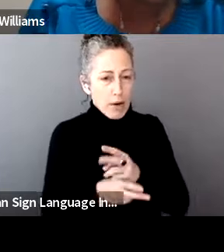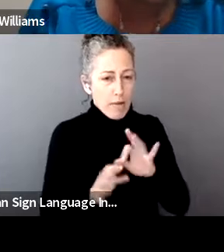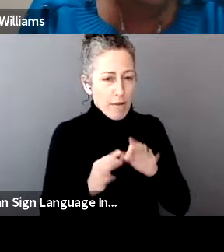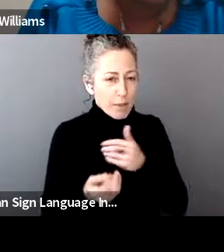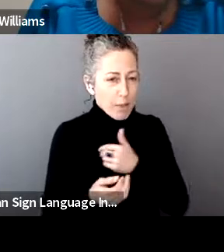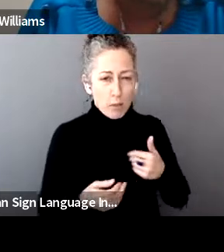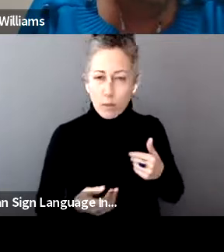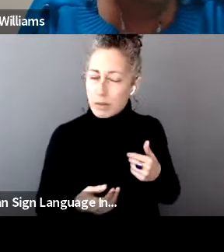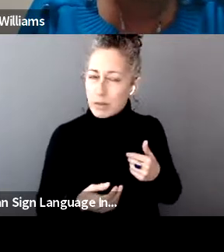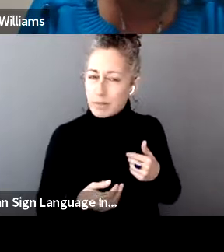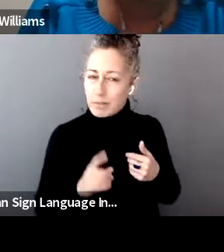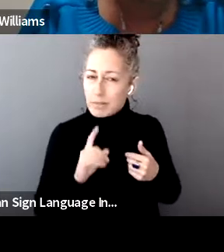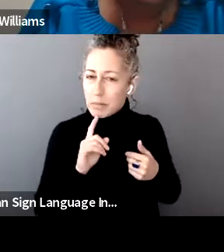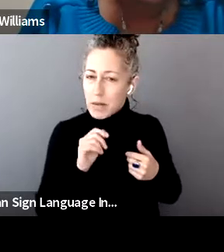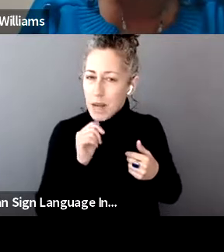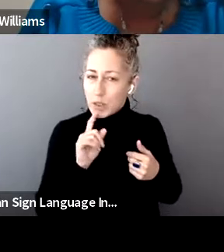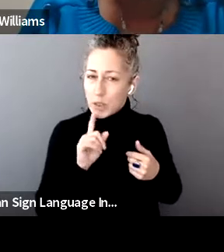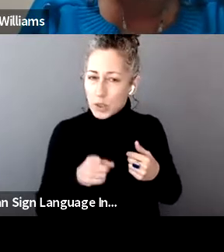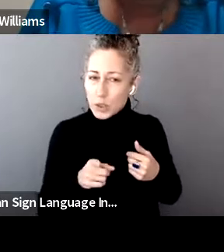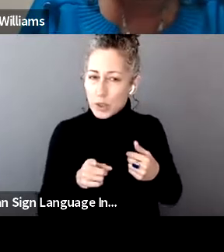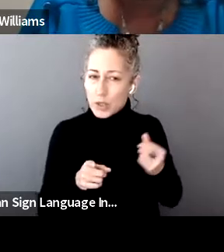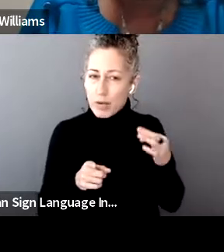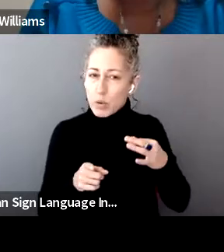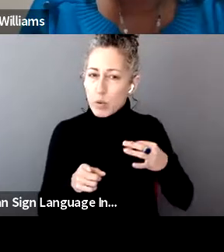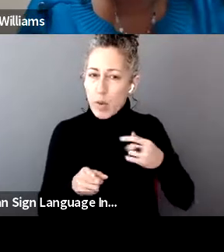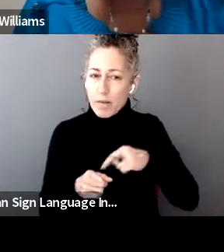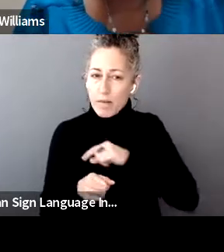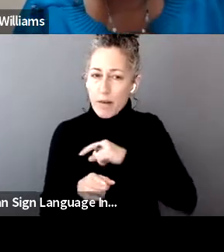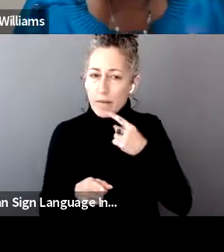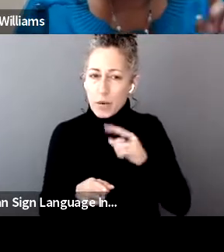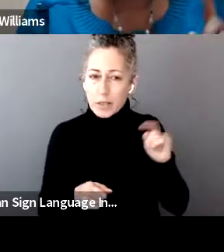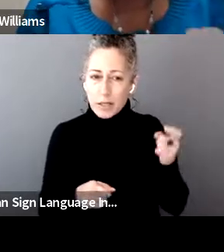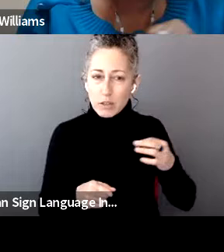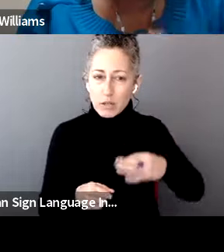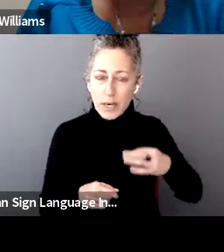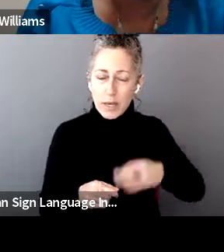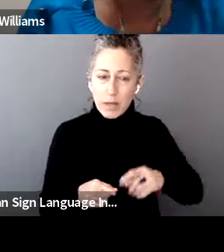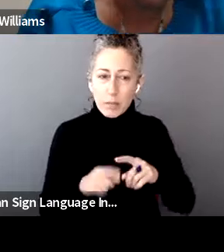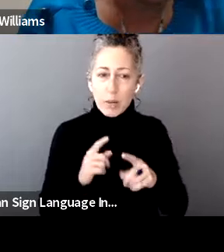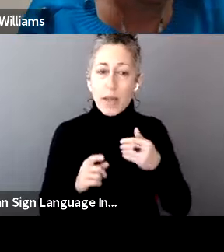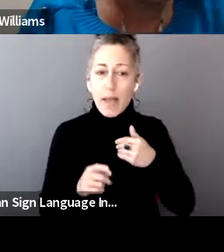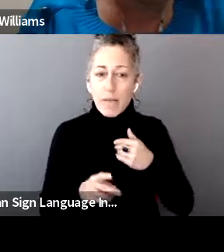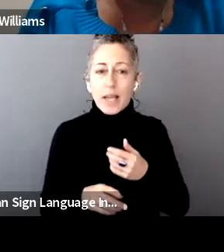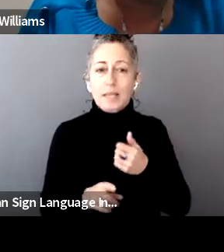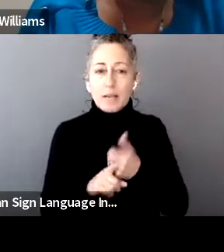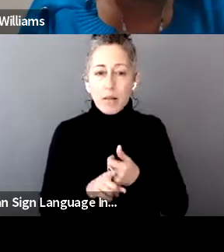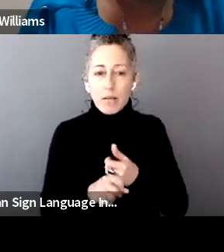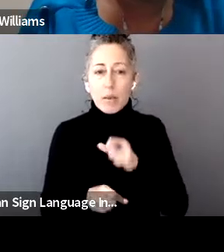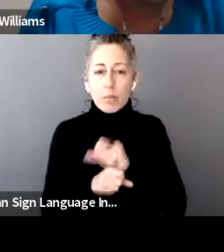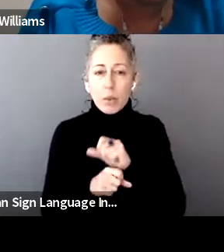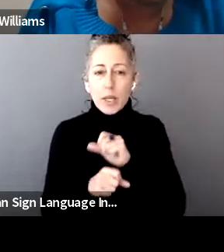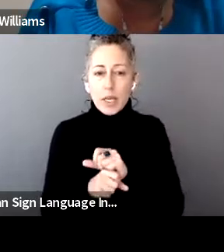there's anything else that will qualify you for tax credit, but, um, there is a self-employed credit for people